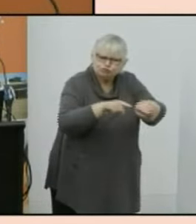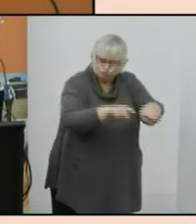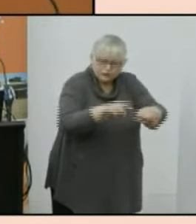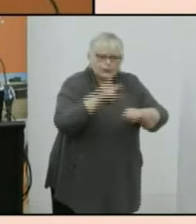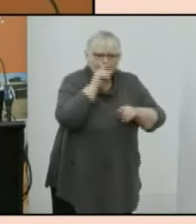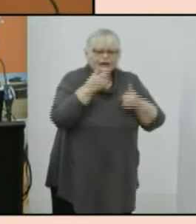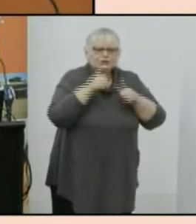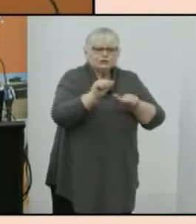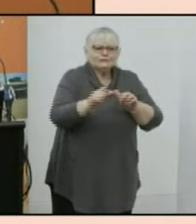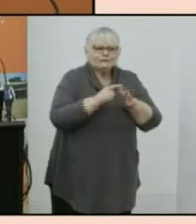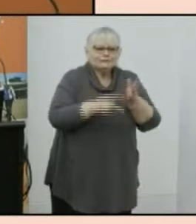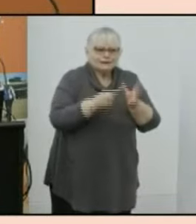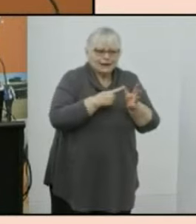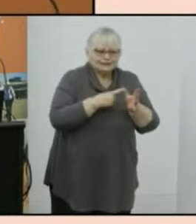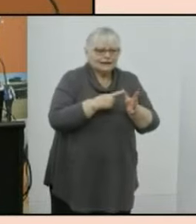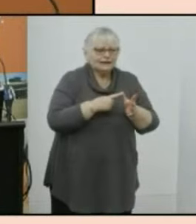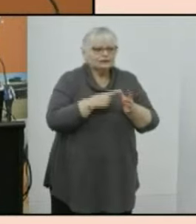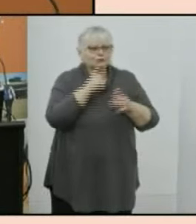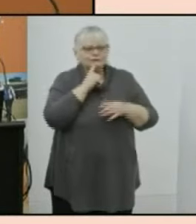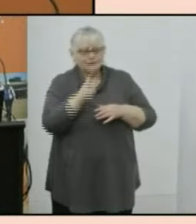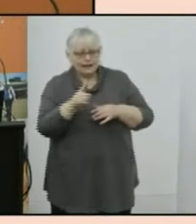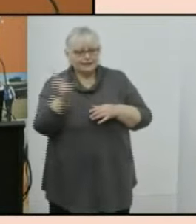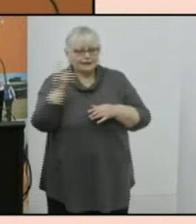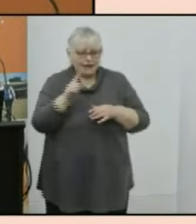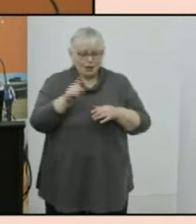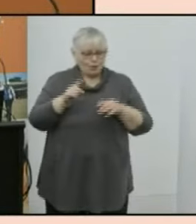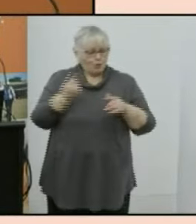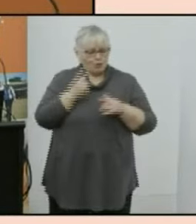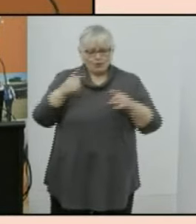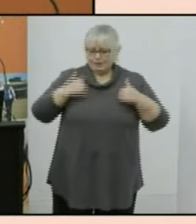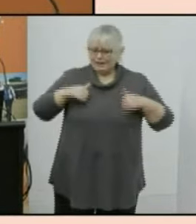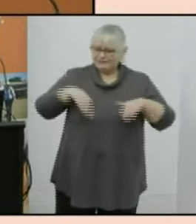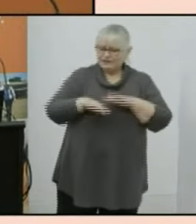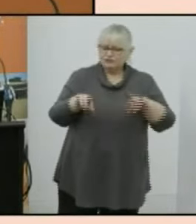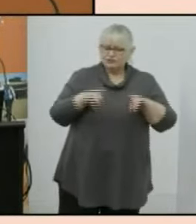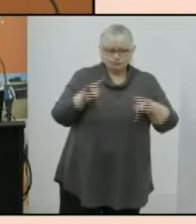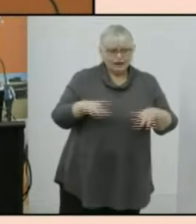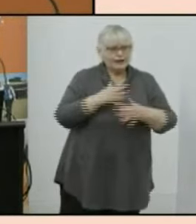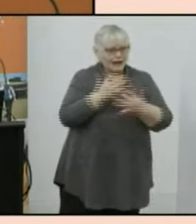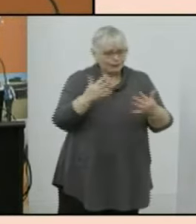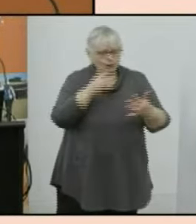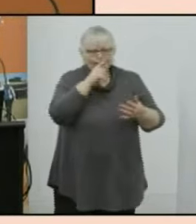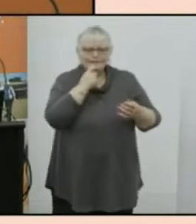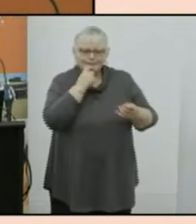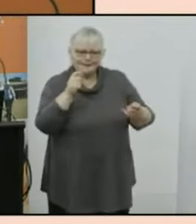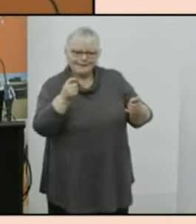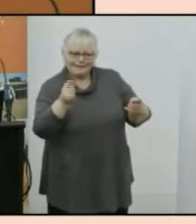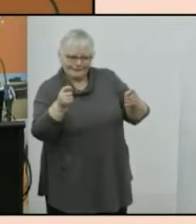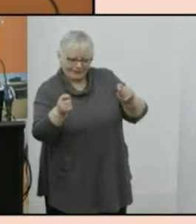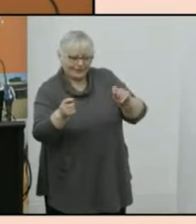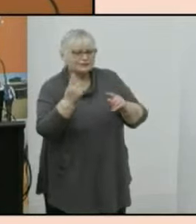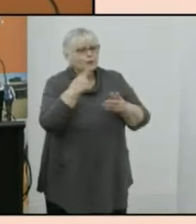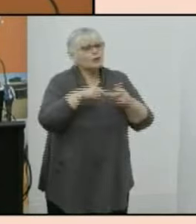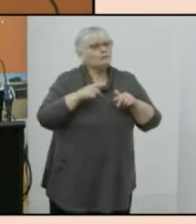can be used to re-base the estimated resident population which is one of the most important uses of the census